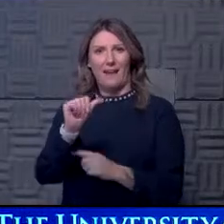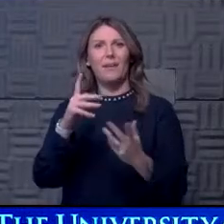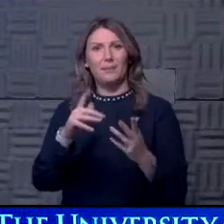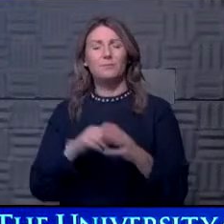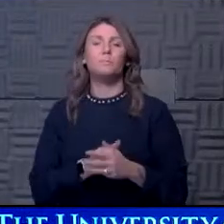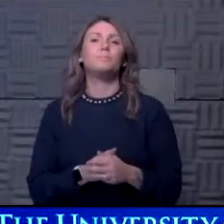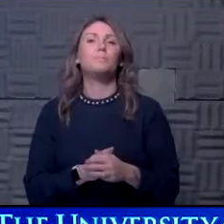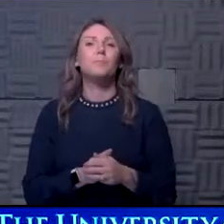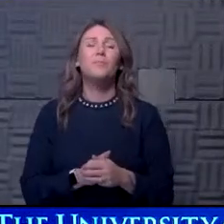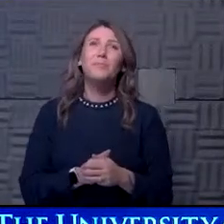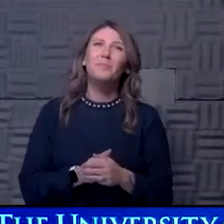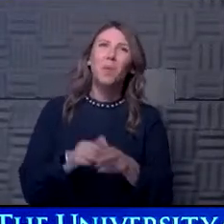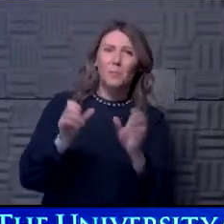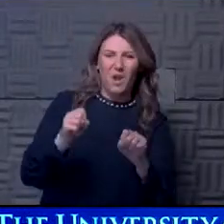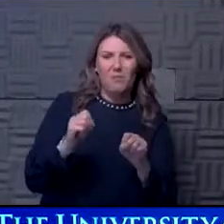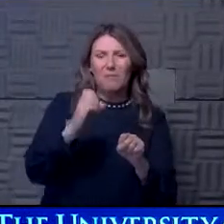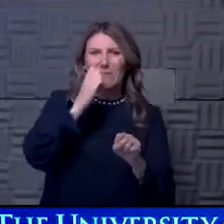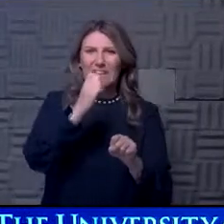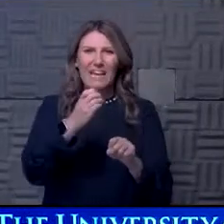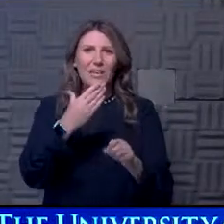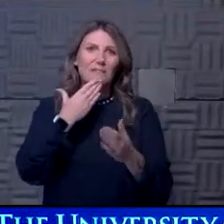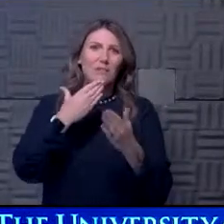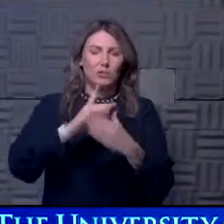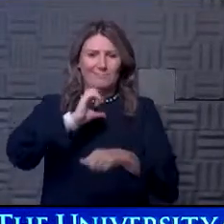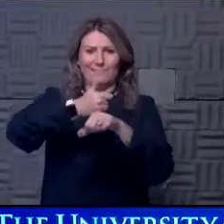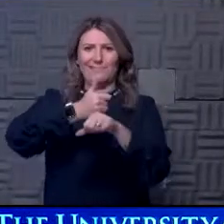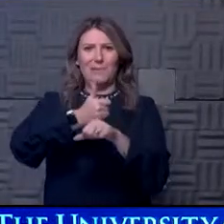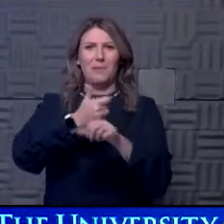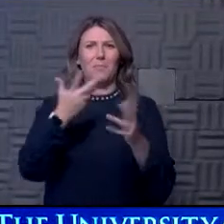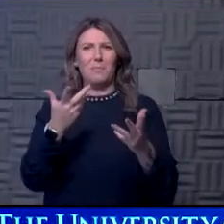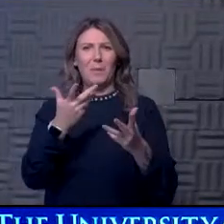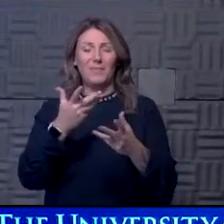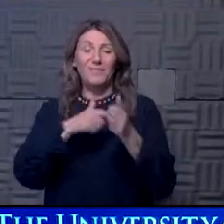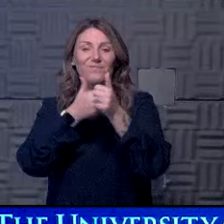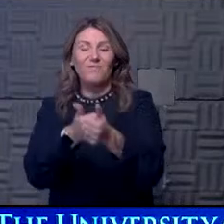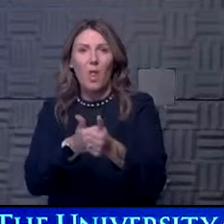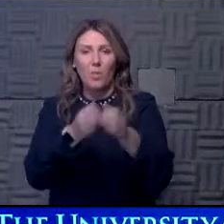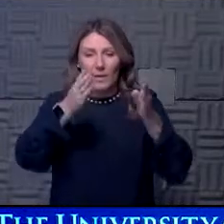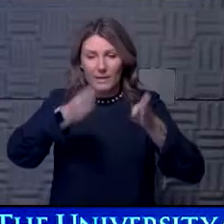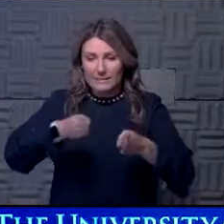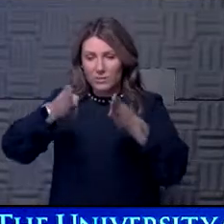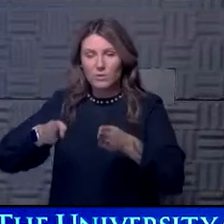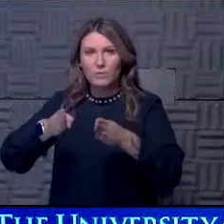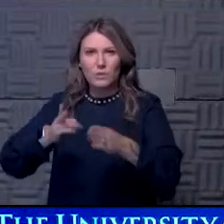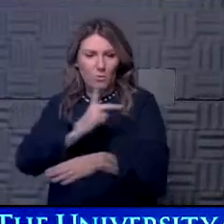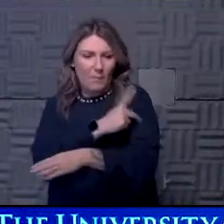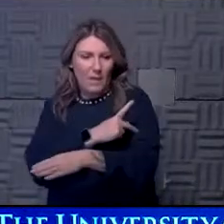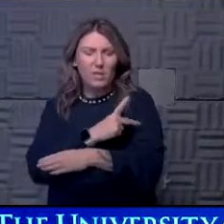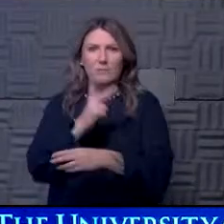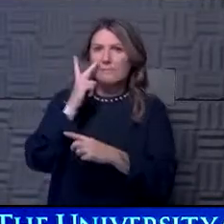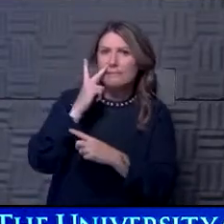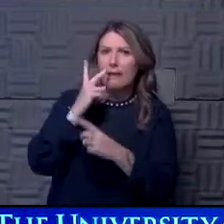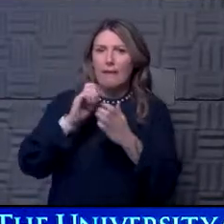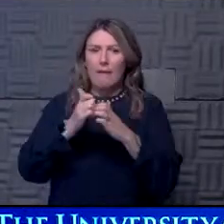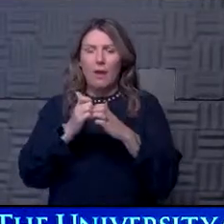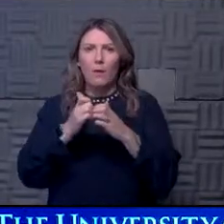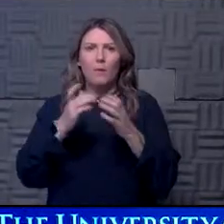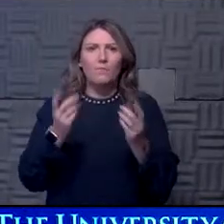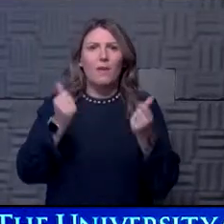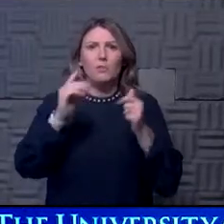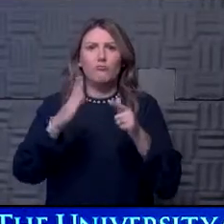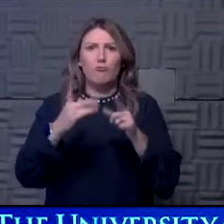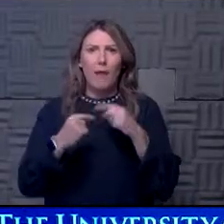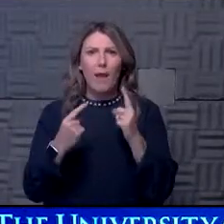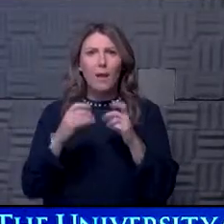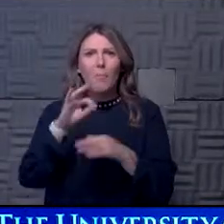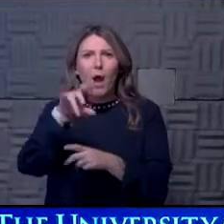That's probably not as good of design as following individual patients and seeing how quickly their antibodies decreased